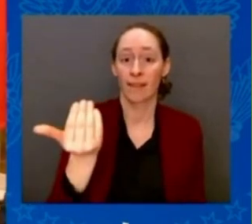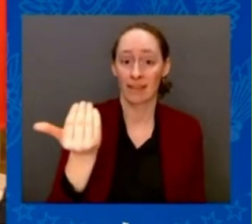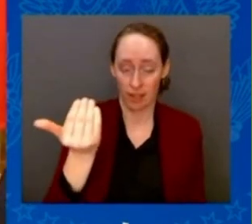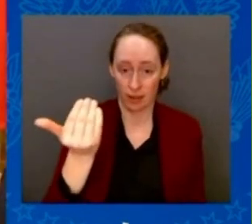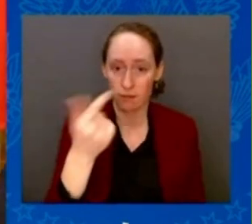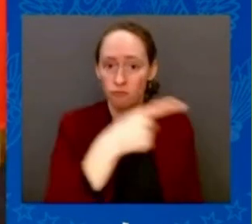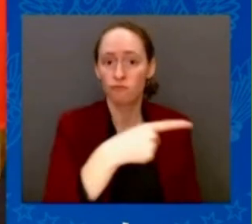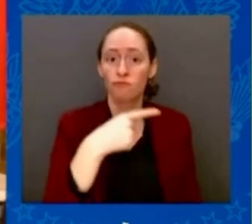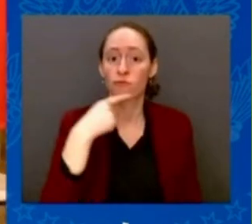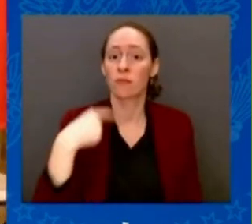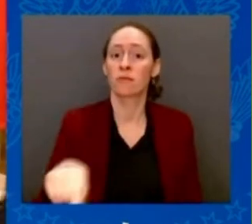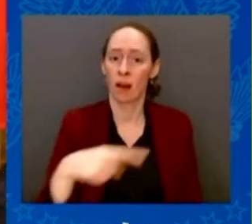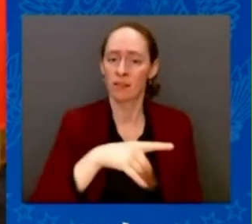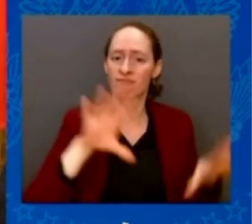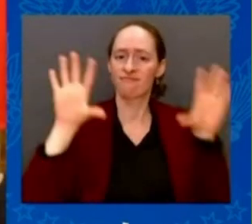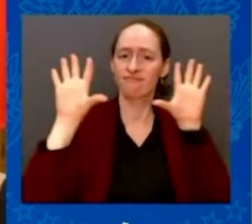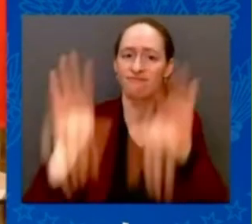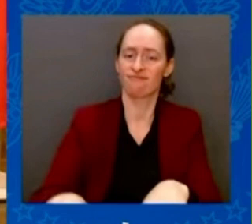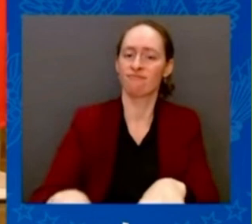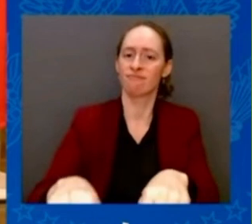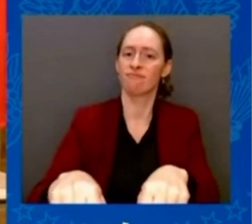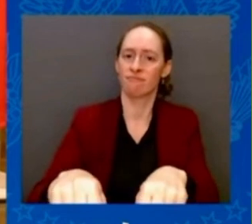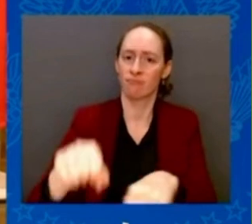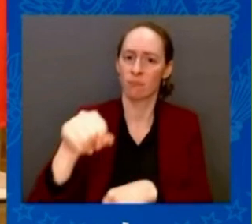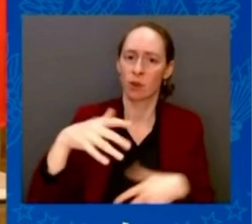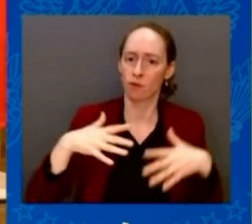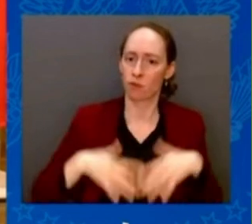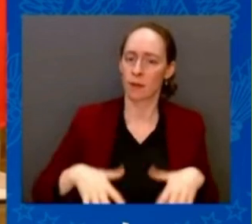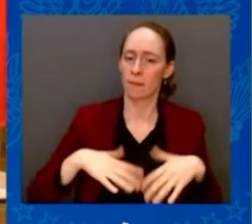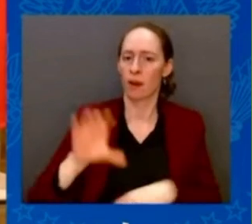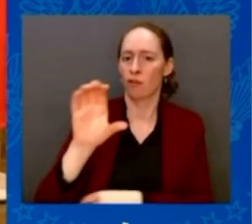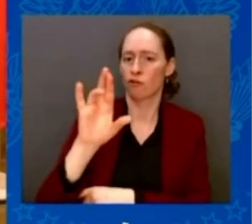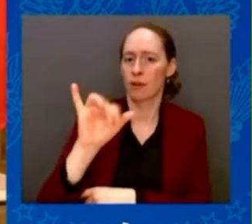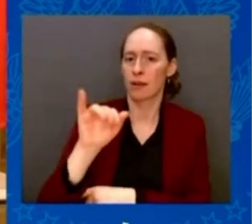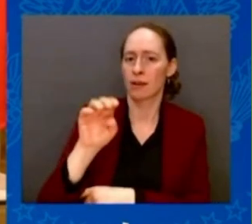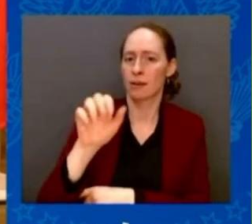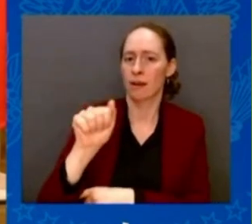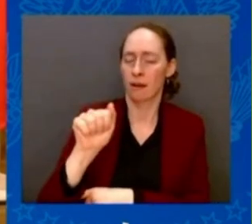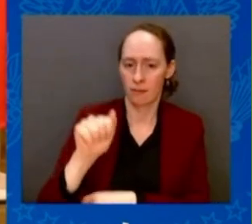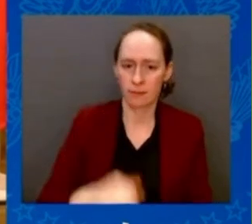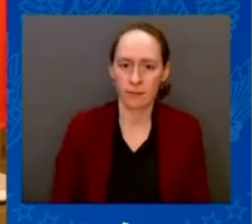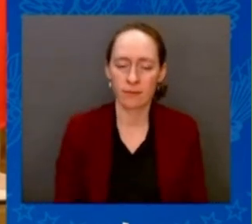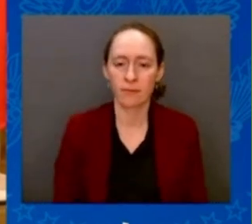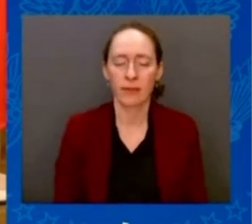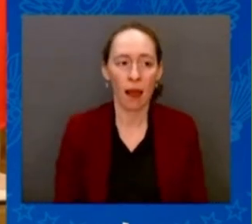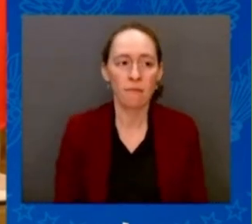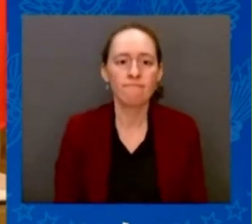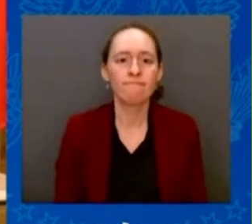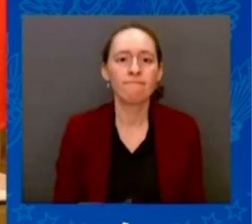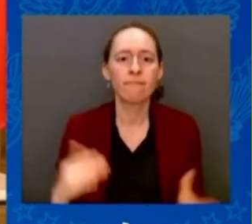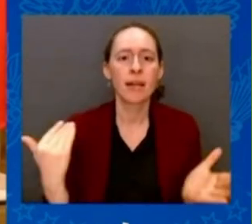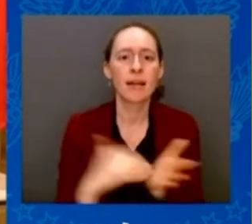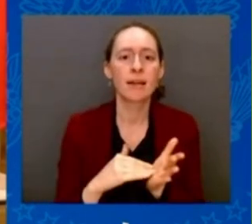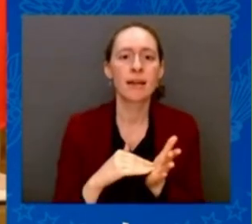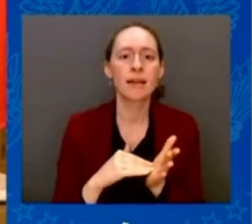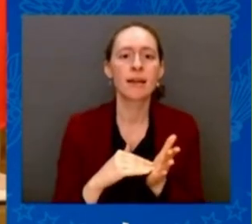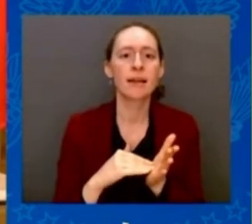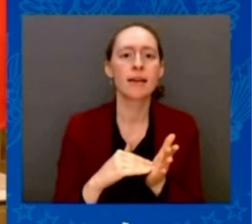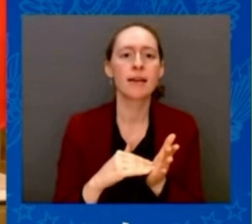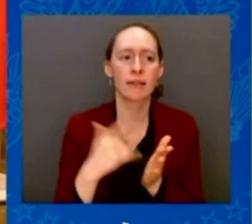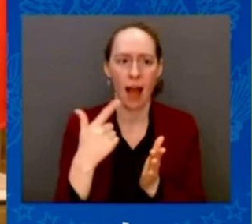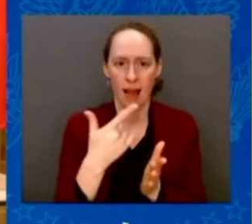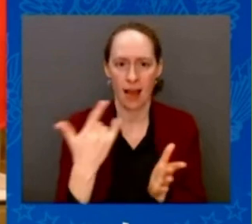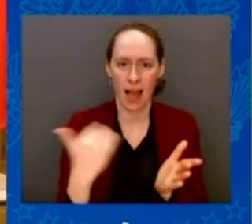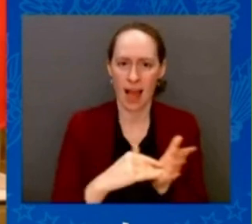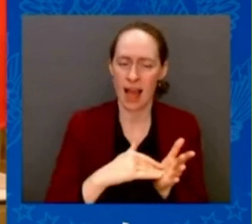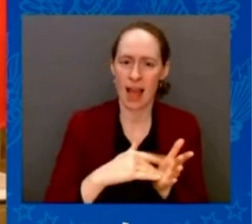-year anniversary of Russia's further invasion, it's even more important that we continue to stand together. And I think this is proof of this, how